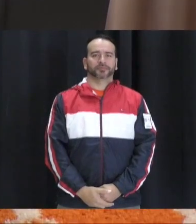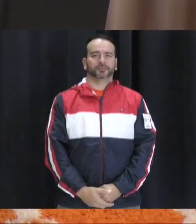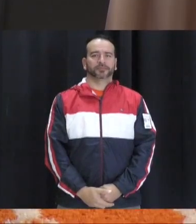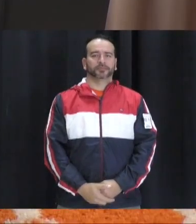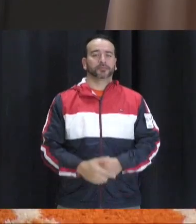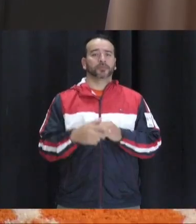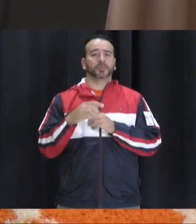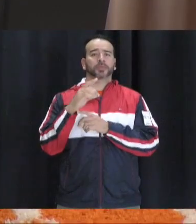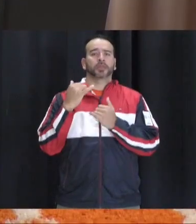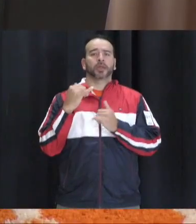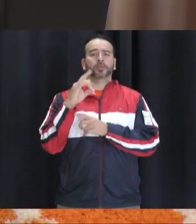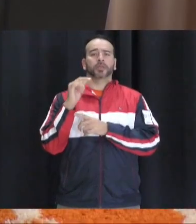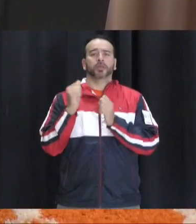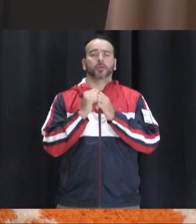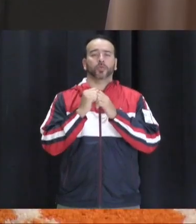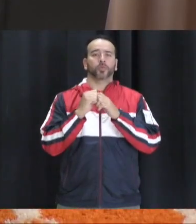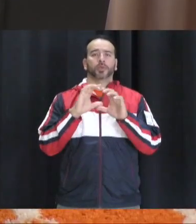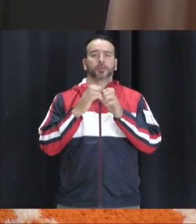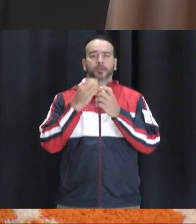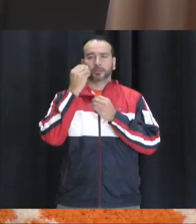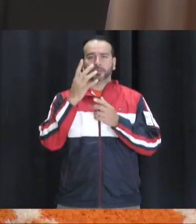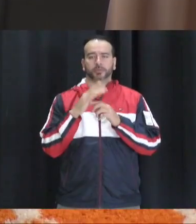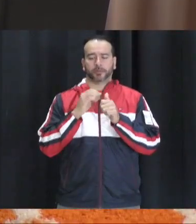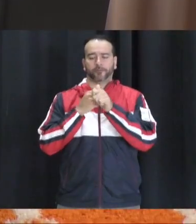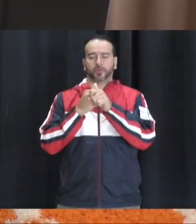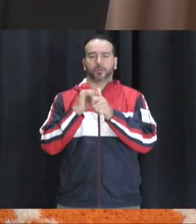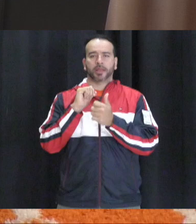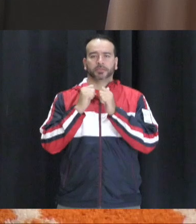Now to Danielle with your club news to be followed by Alex with your sports.